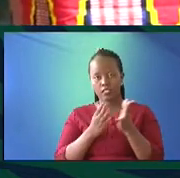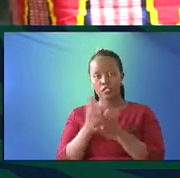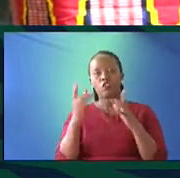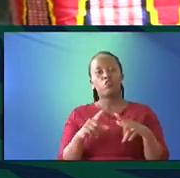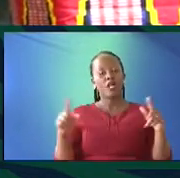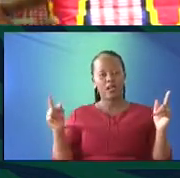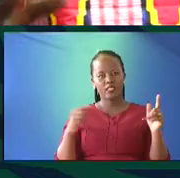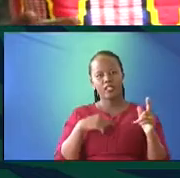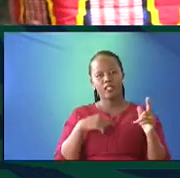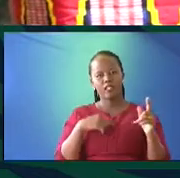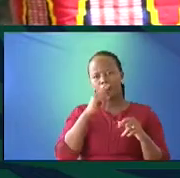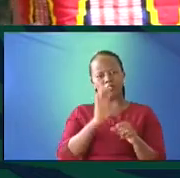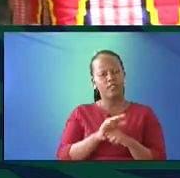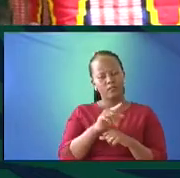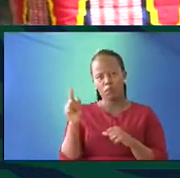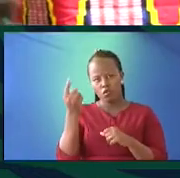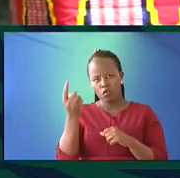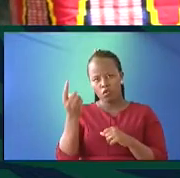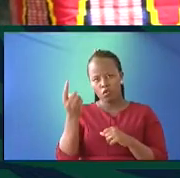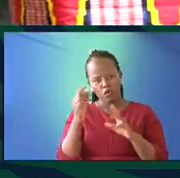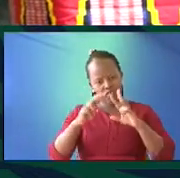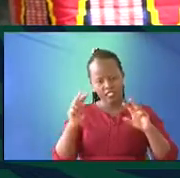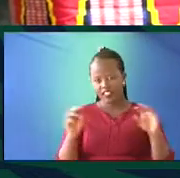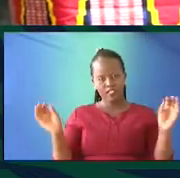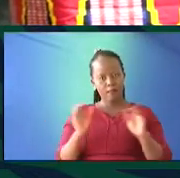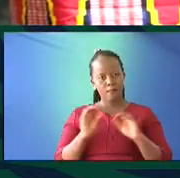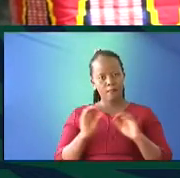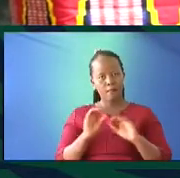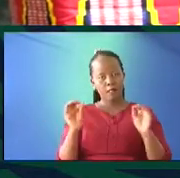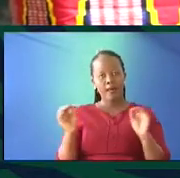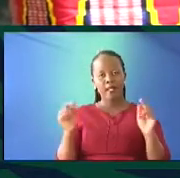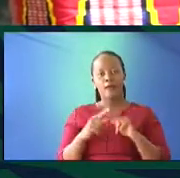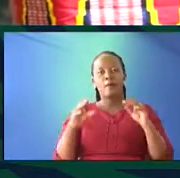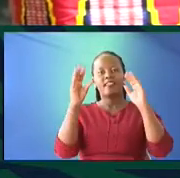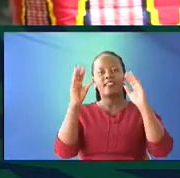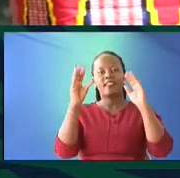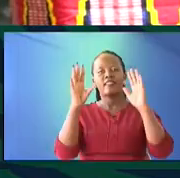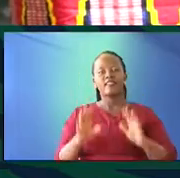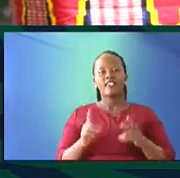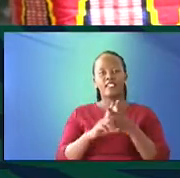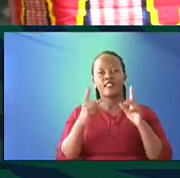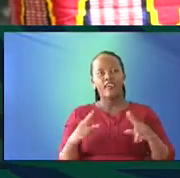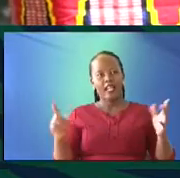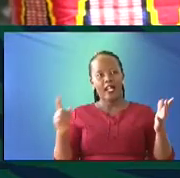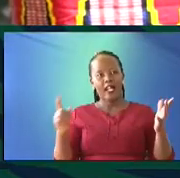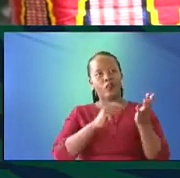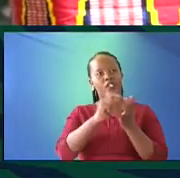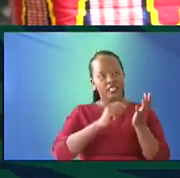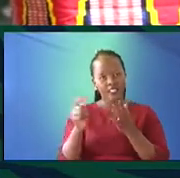assure you that not just researchers, but teachers, right, language practitioners, writers,